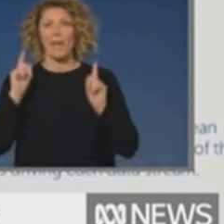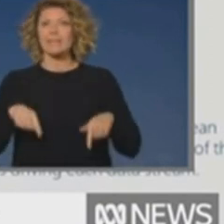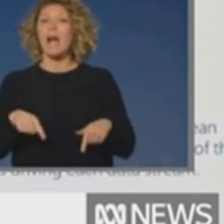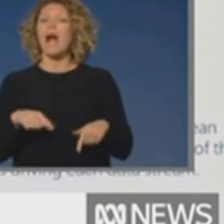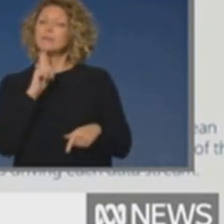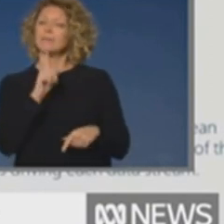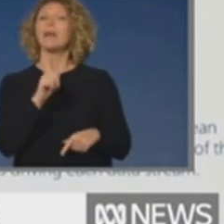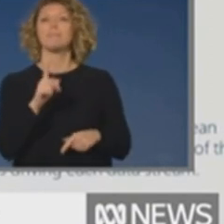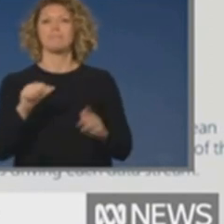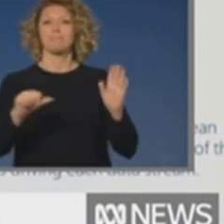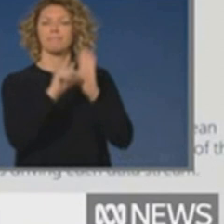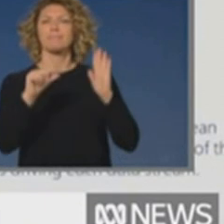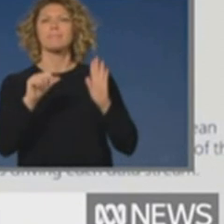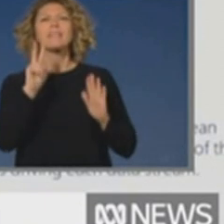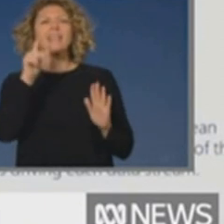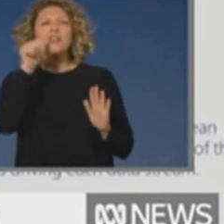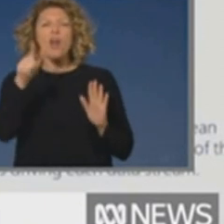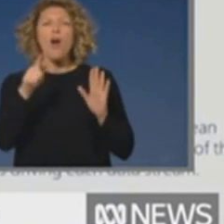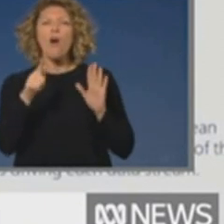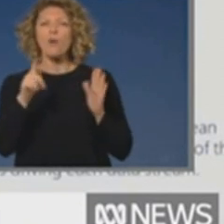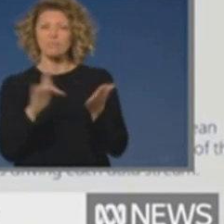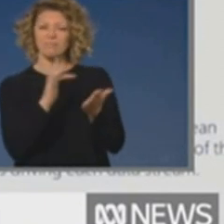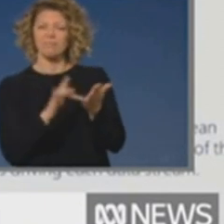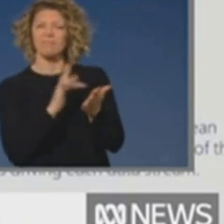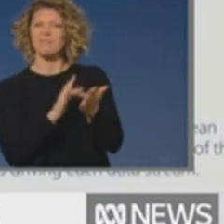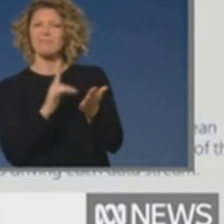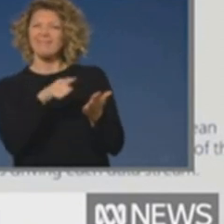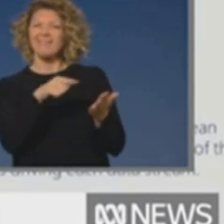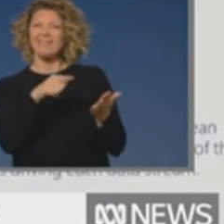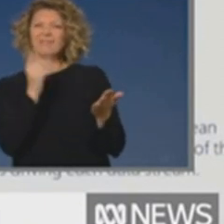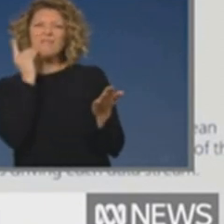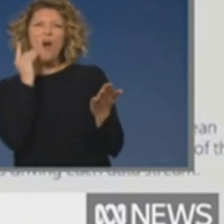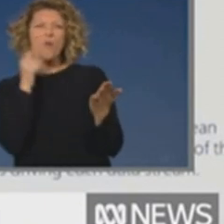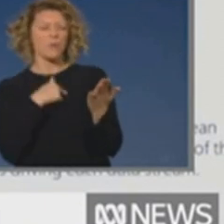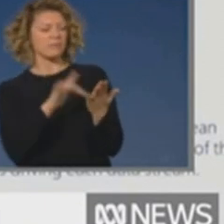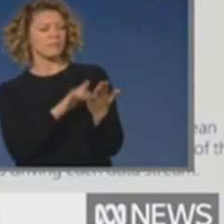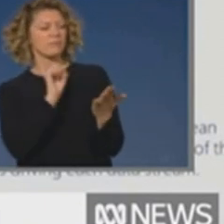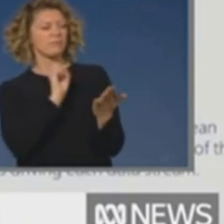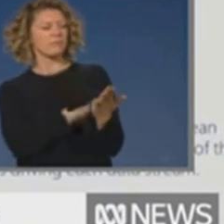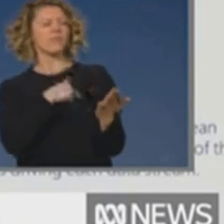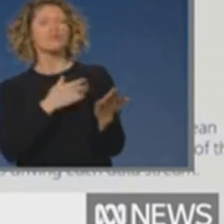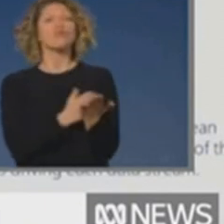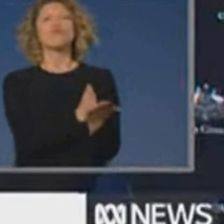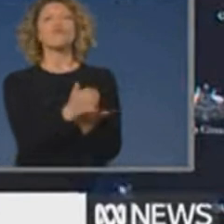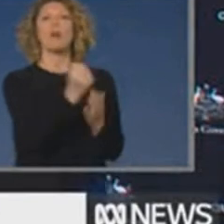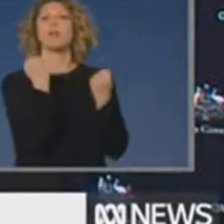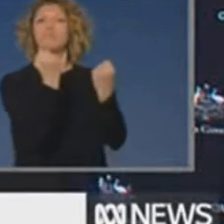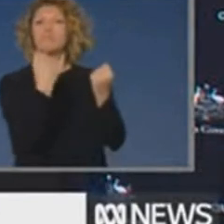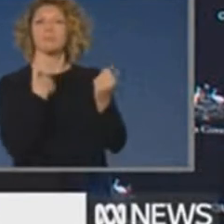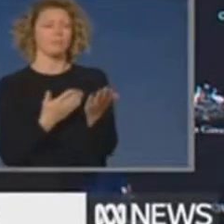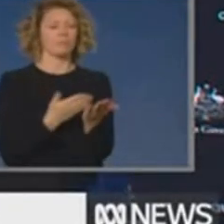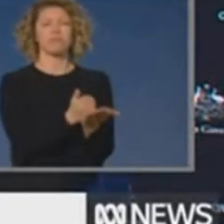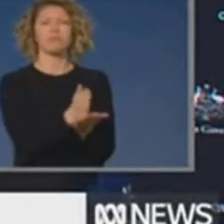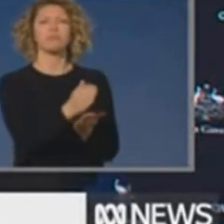for Apple, it's given us data on directions for driving. You can see that directions for driving